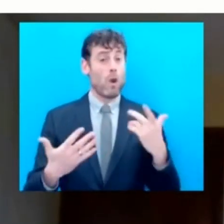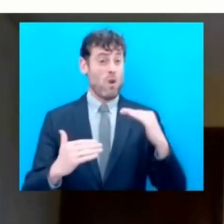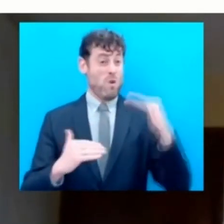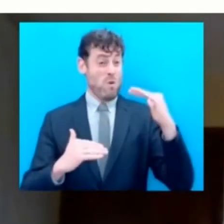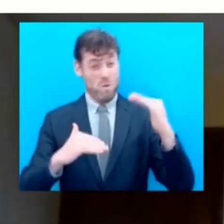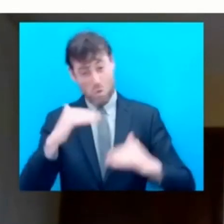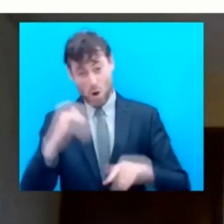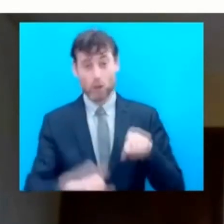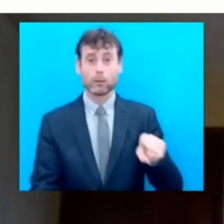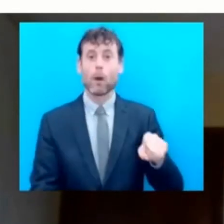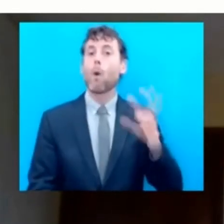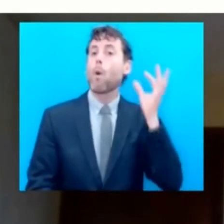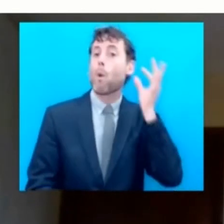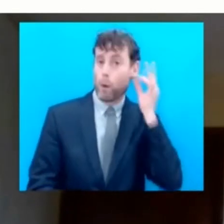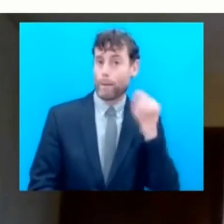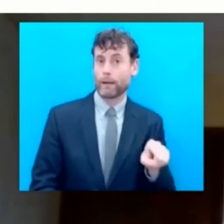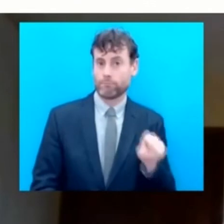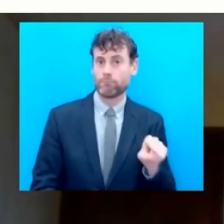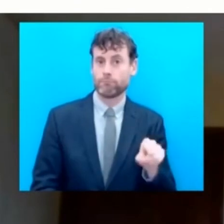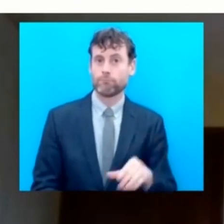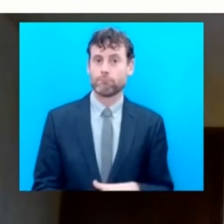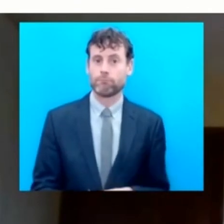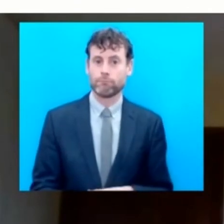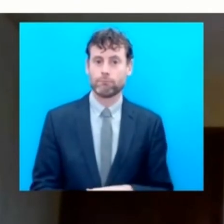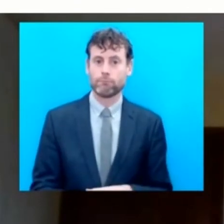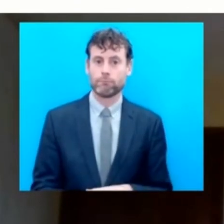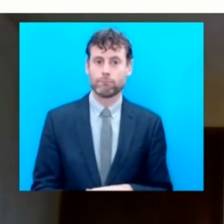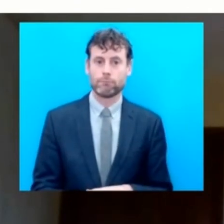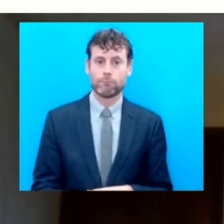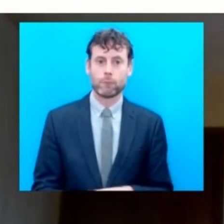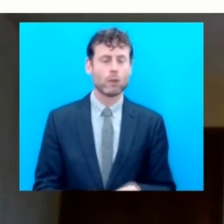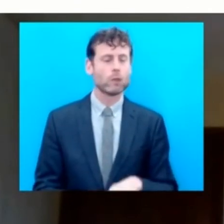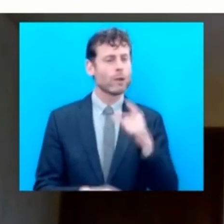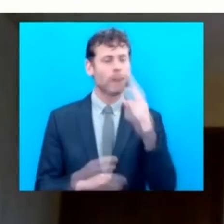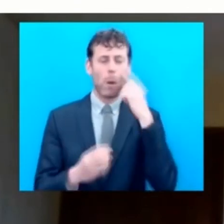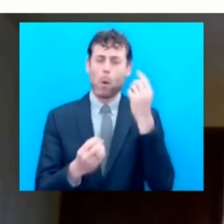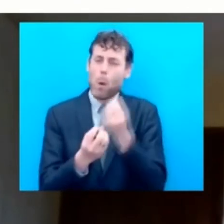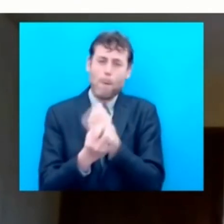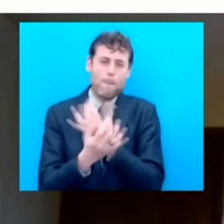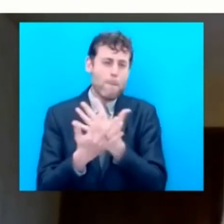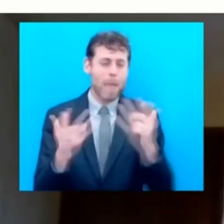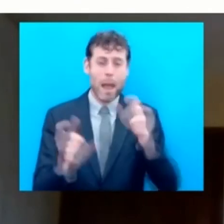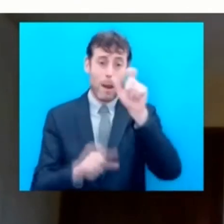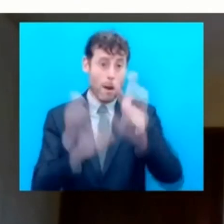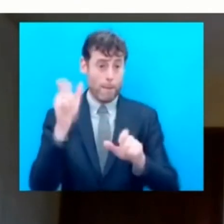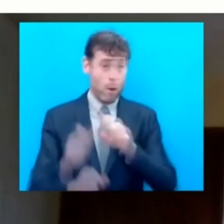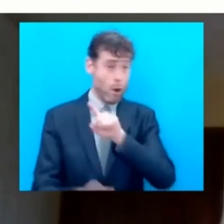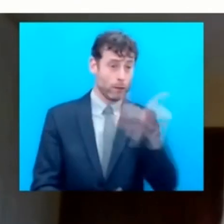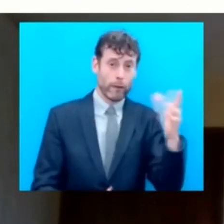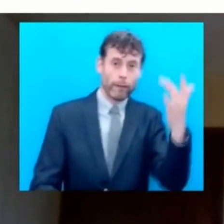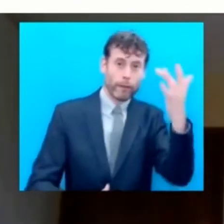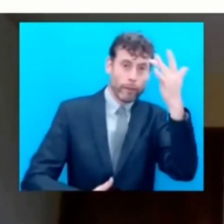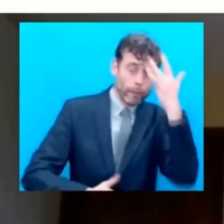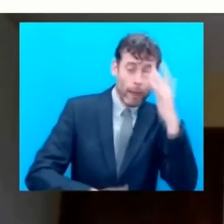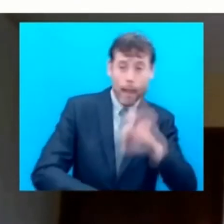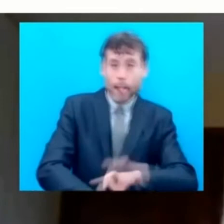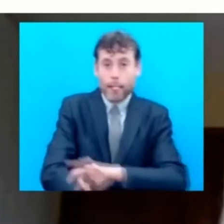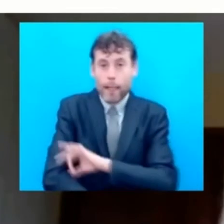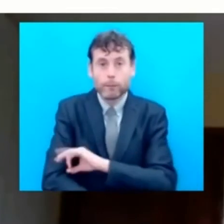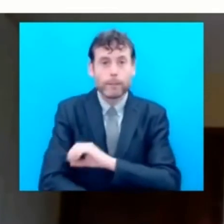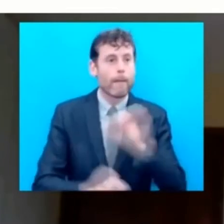discrimination at school which has pushed too many persons who have experienced leprosy out of education,